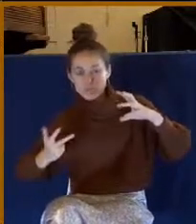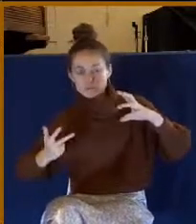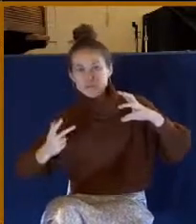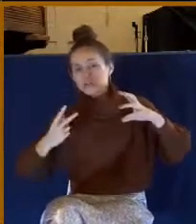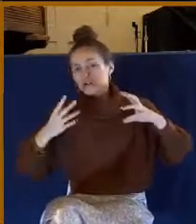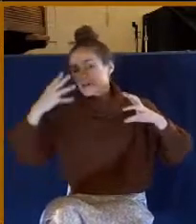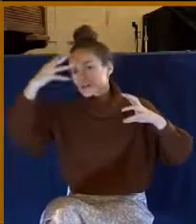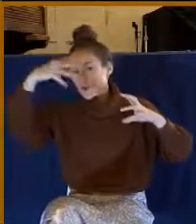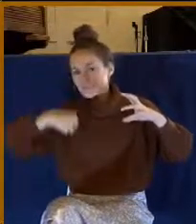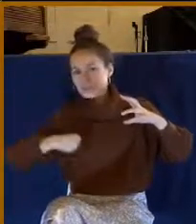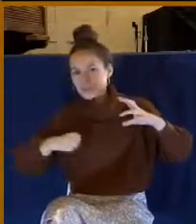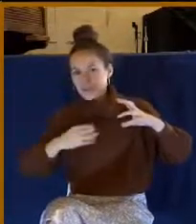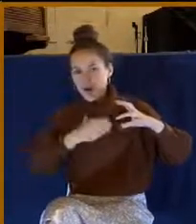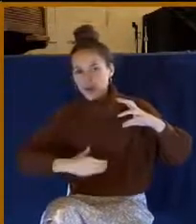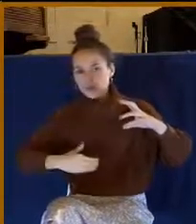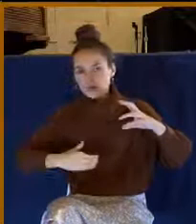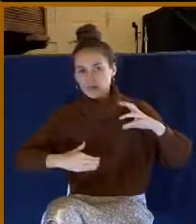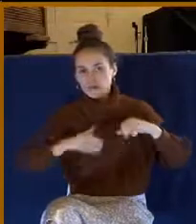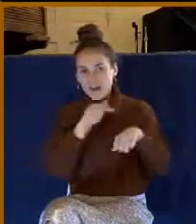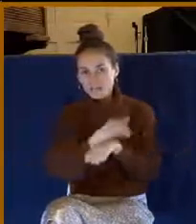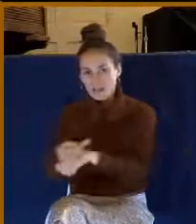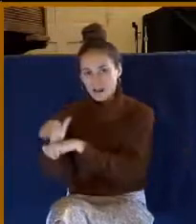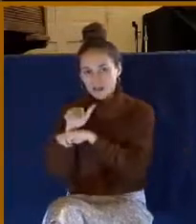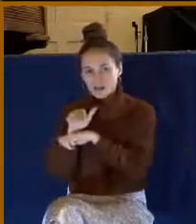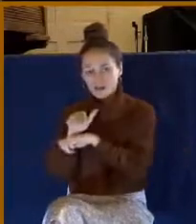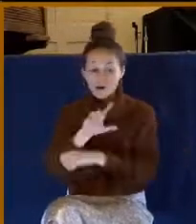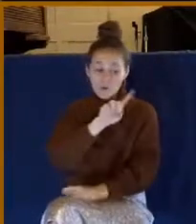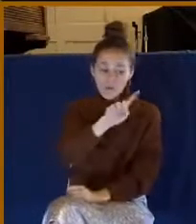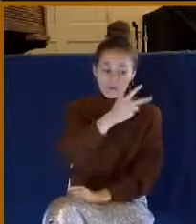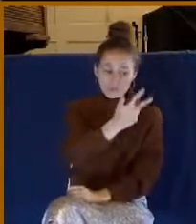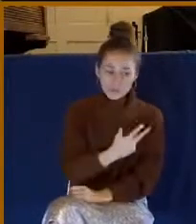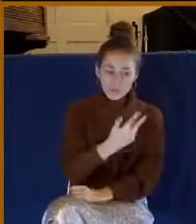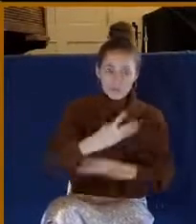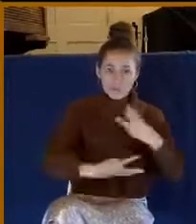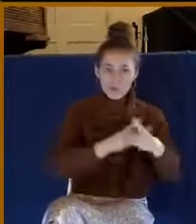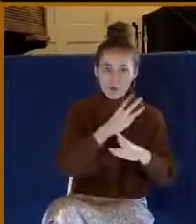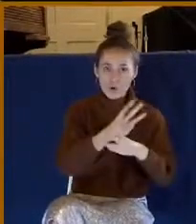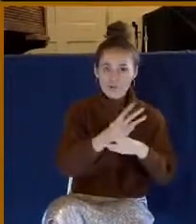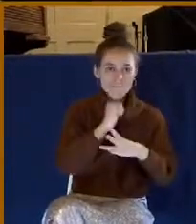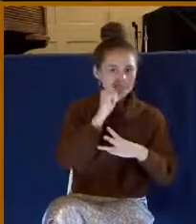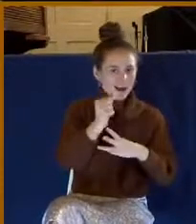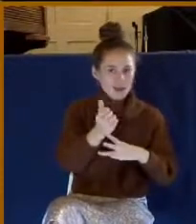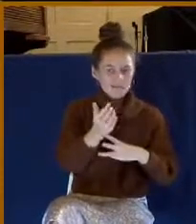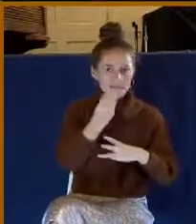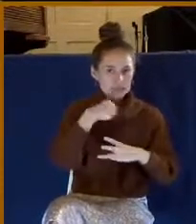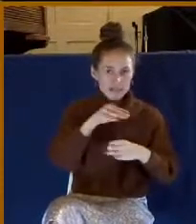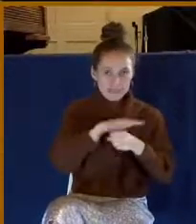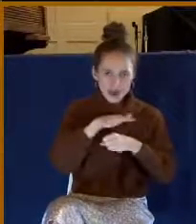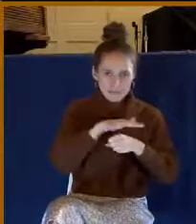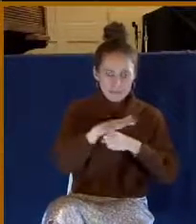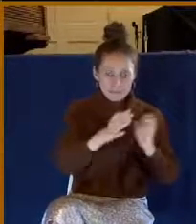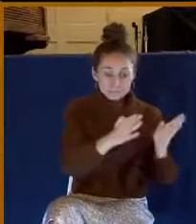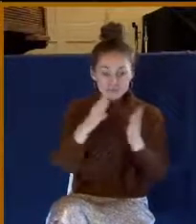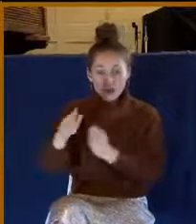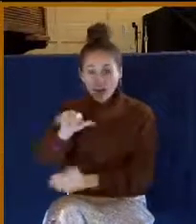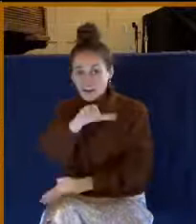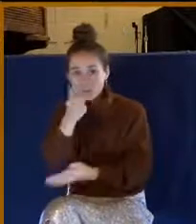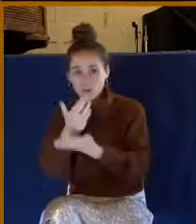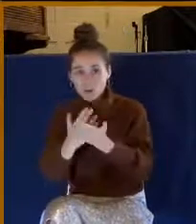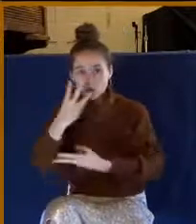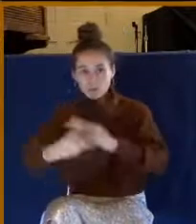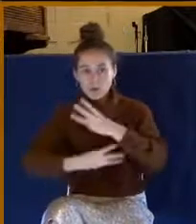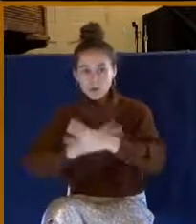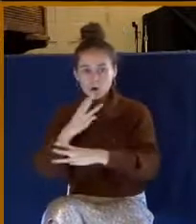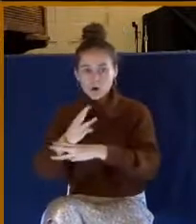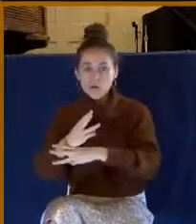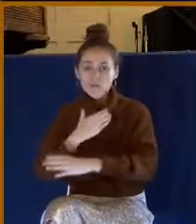the world is underfed. Another part of the world is starving. And here in America, we complain about dirty